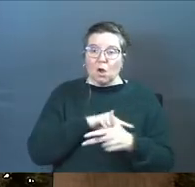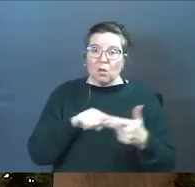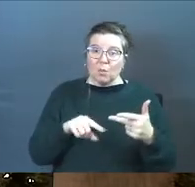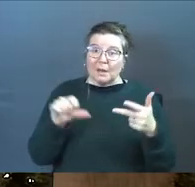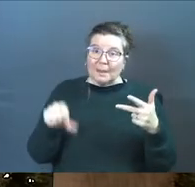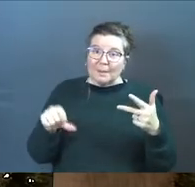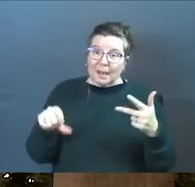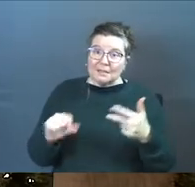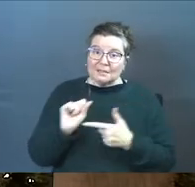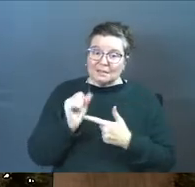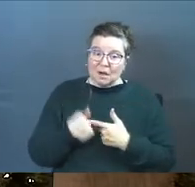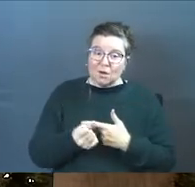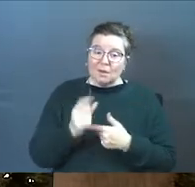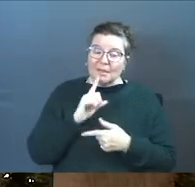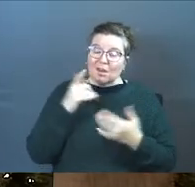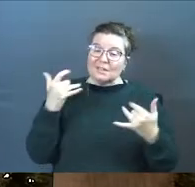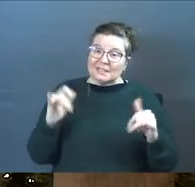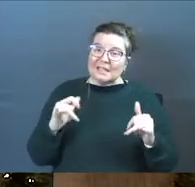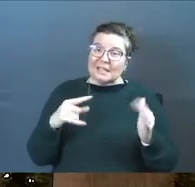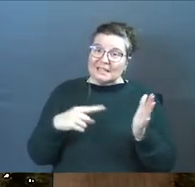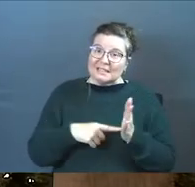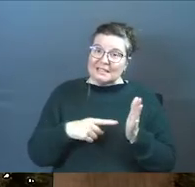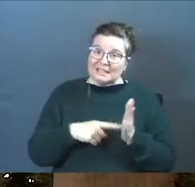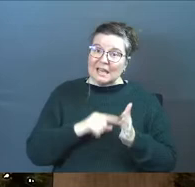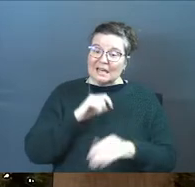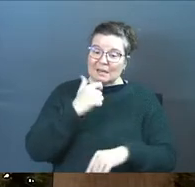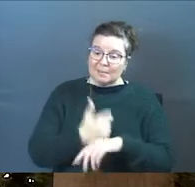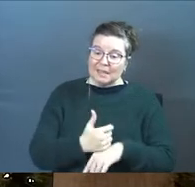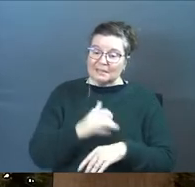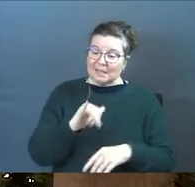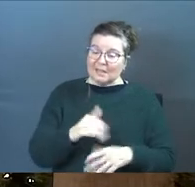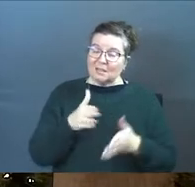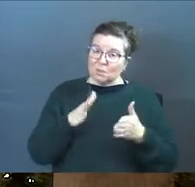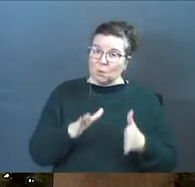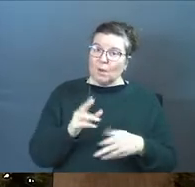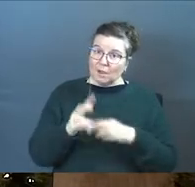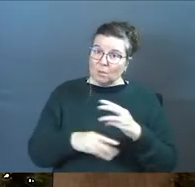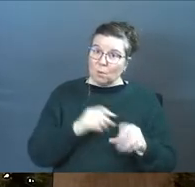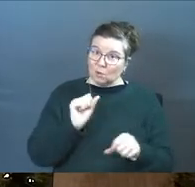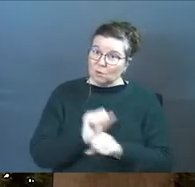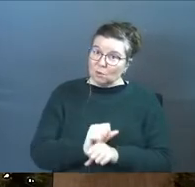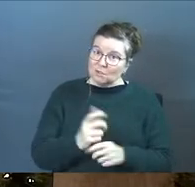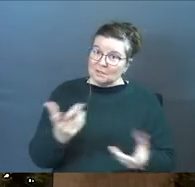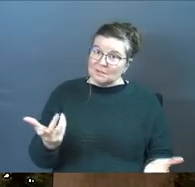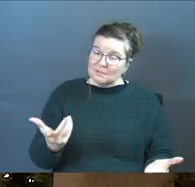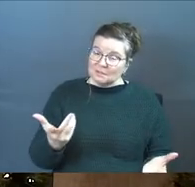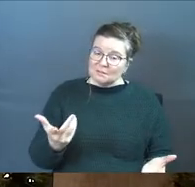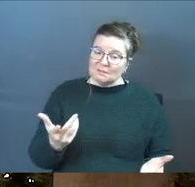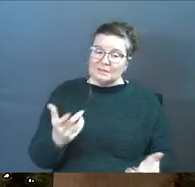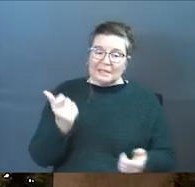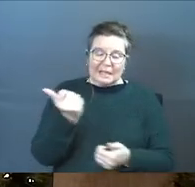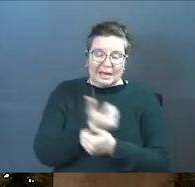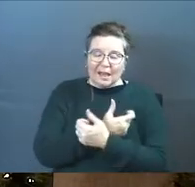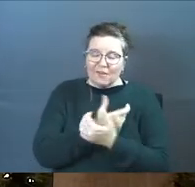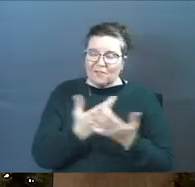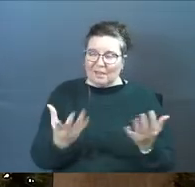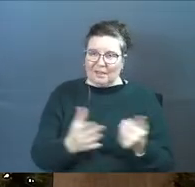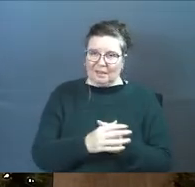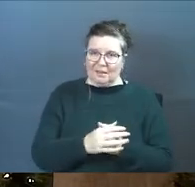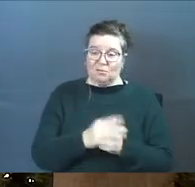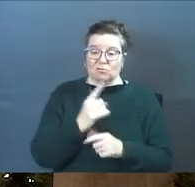three possible scenarios, there's still a debt in place. And isn't that the way the world works? In everything.